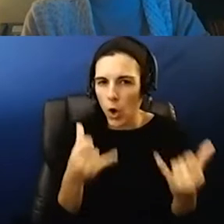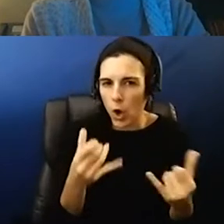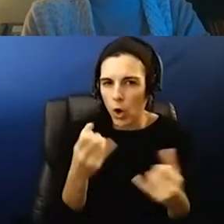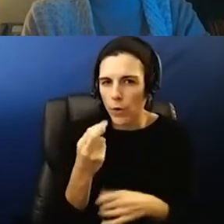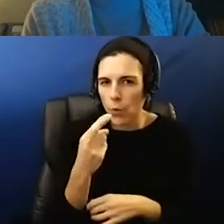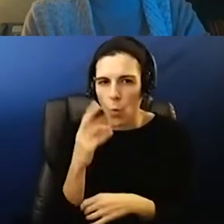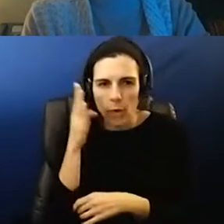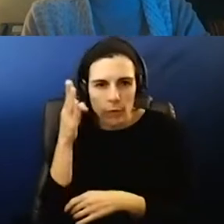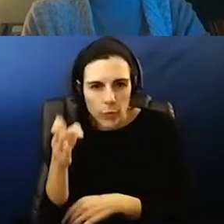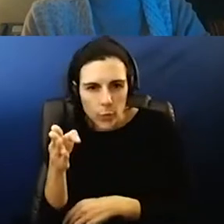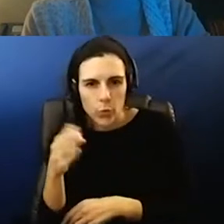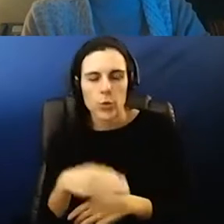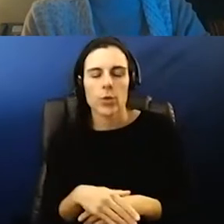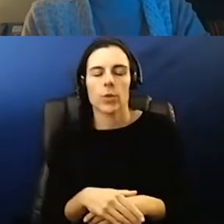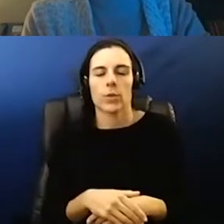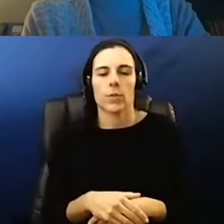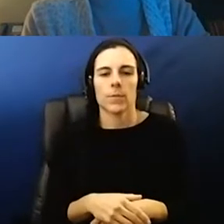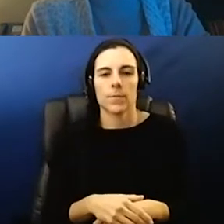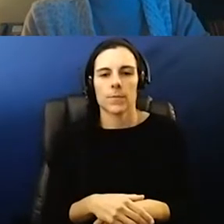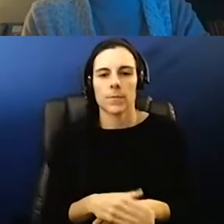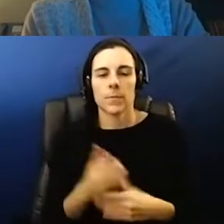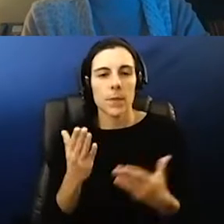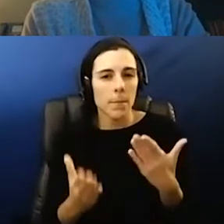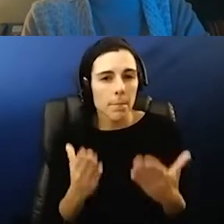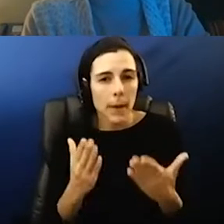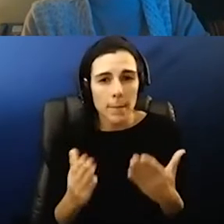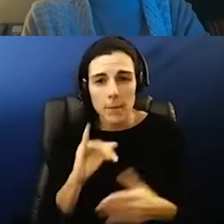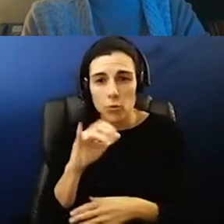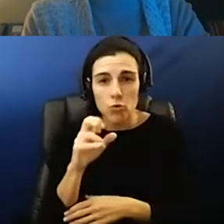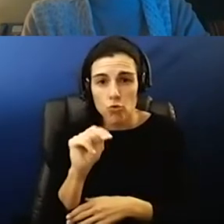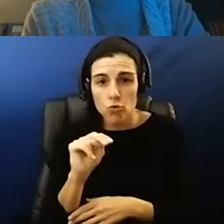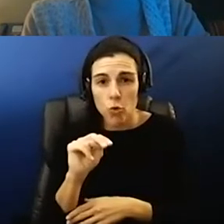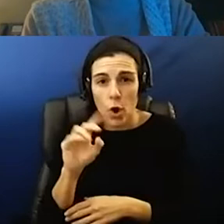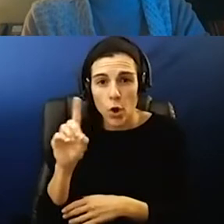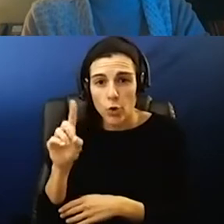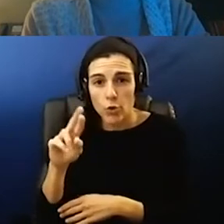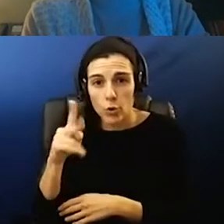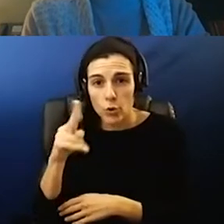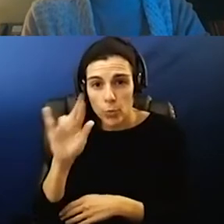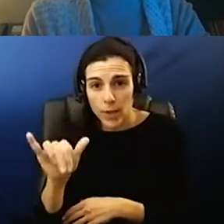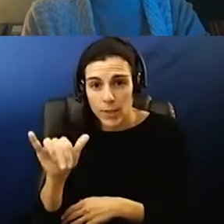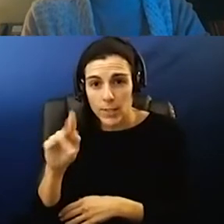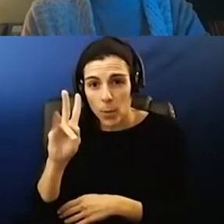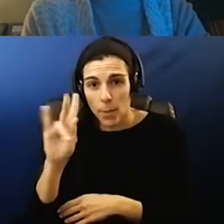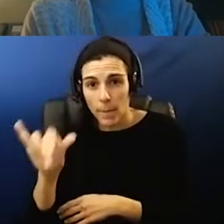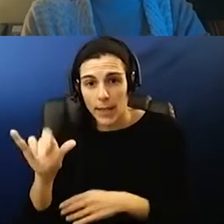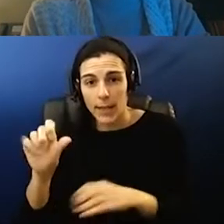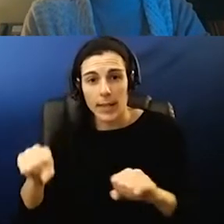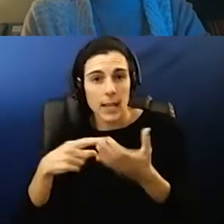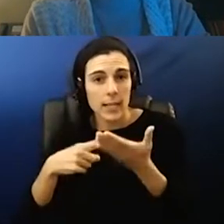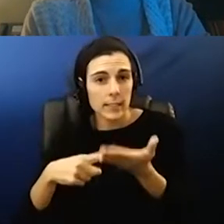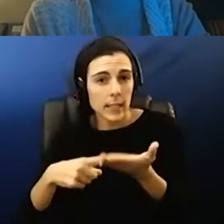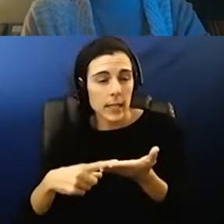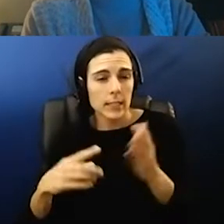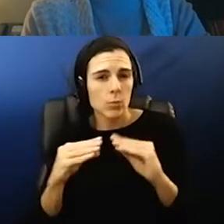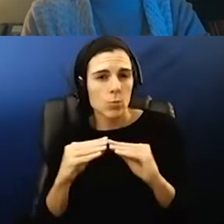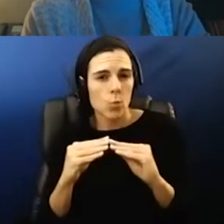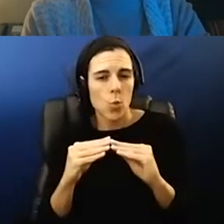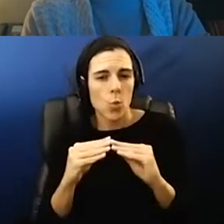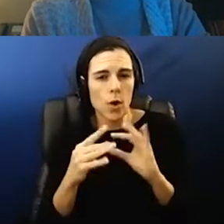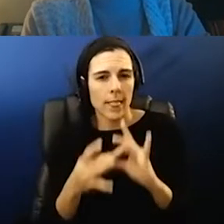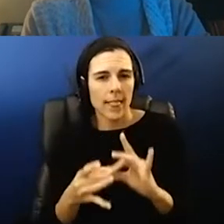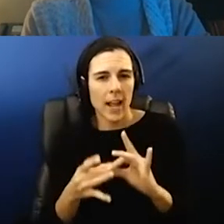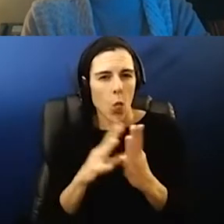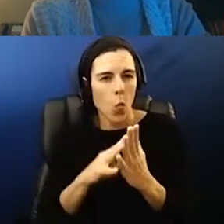but but again uh maybe john or dr presley or becky could talk a little bit about um what our